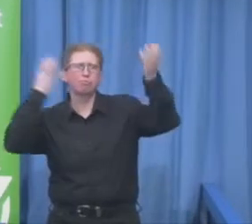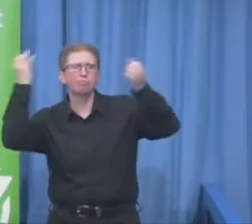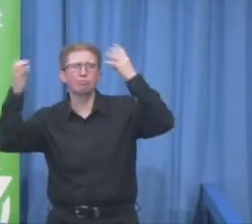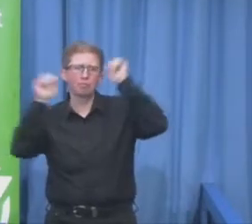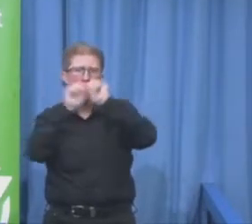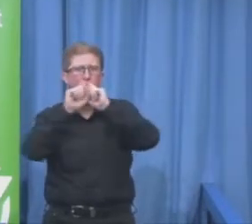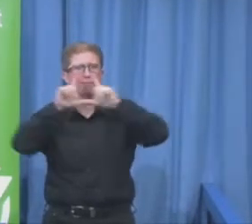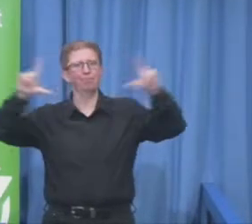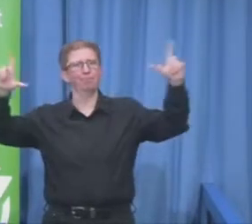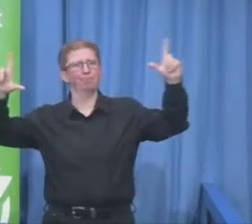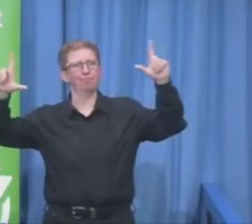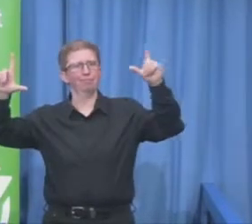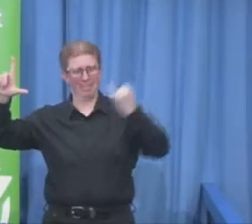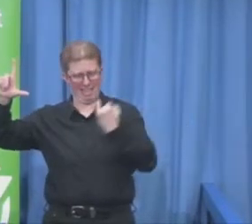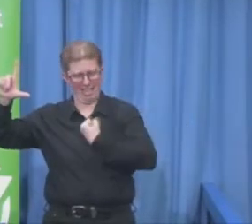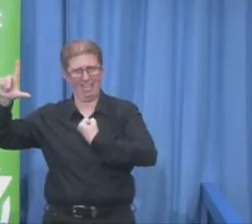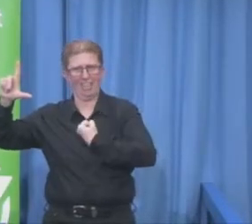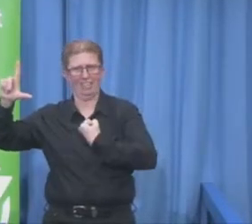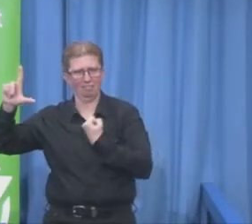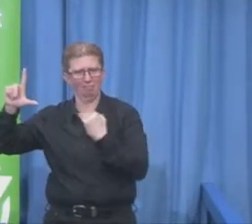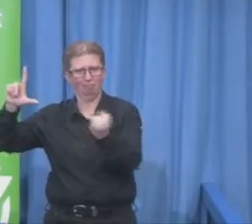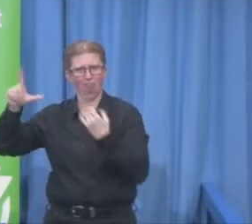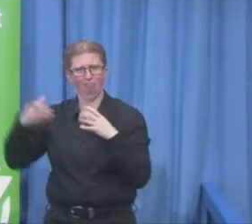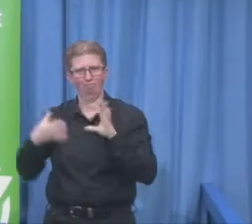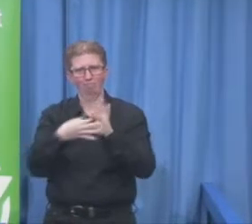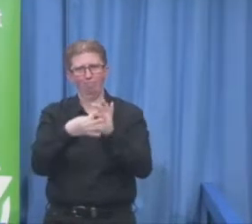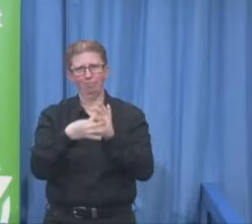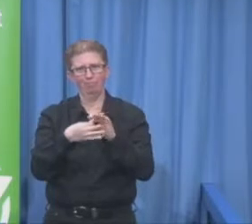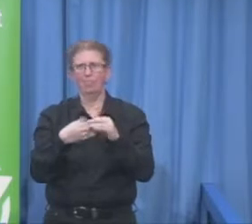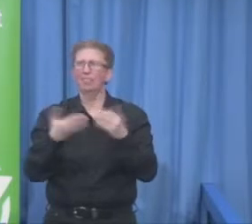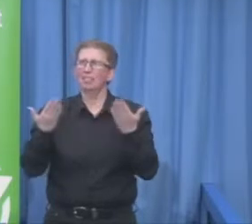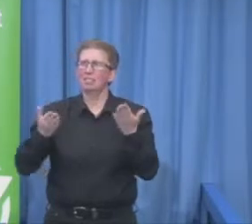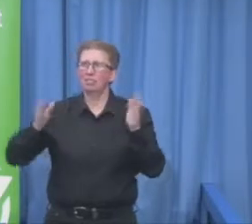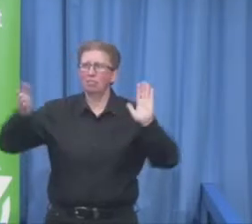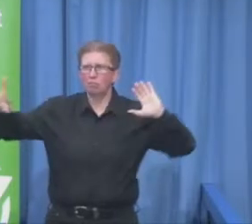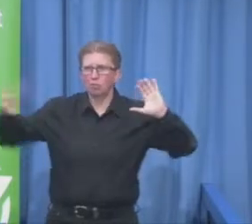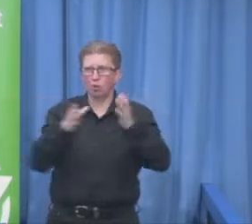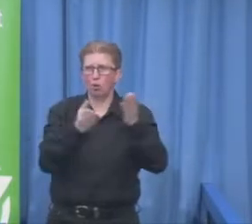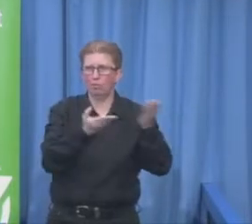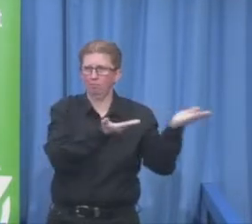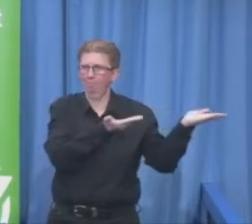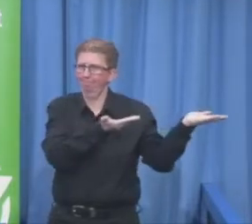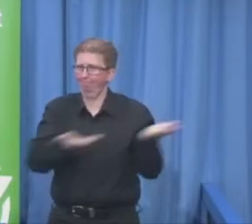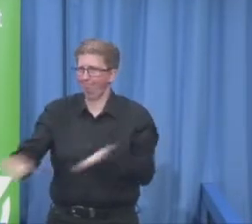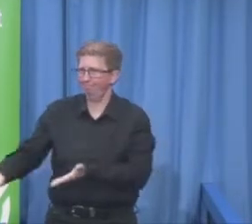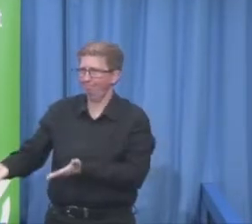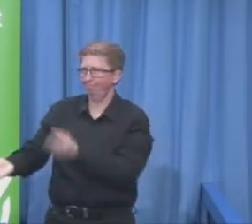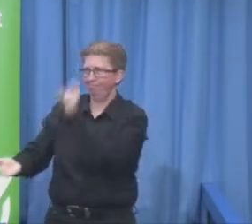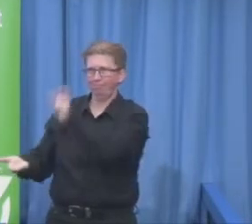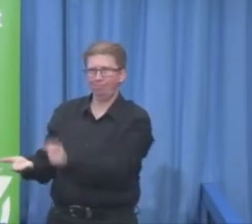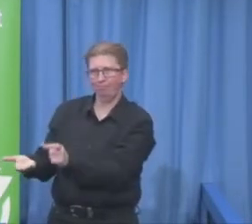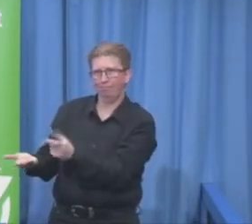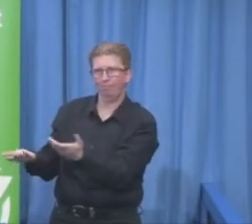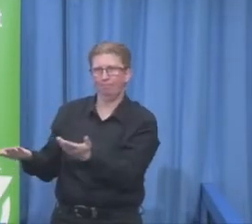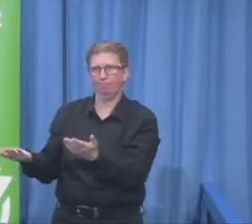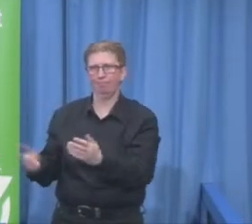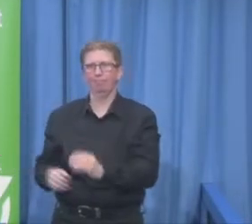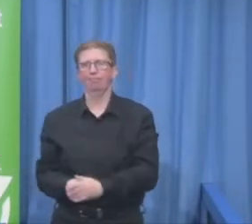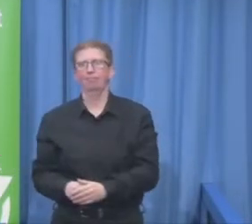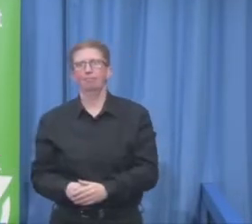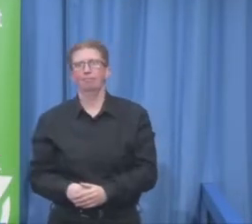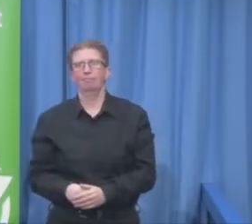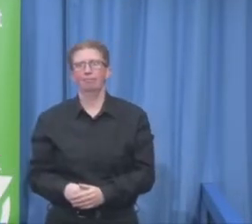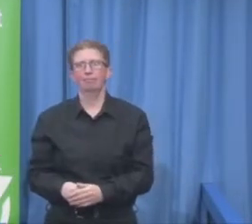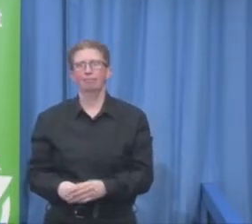So I want to introduce very quickly, just a small, it's just a small conversation between myself and Joshua Goldstein,